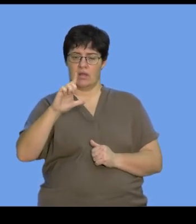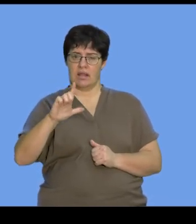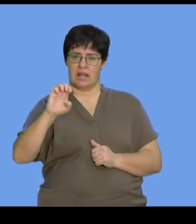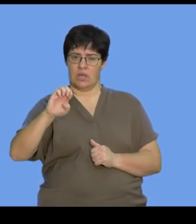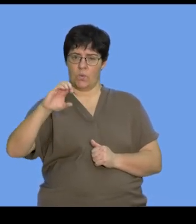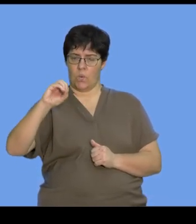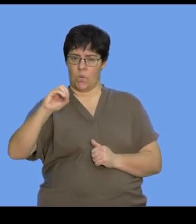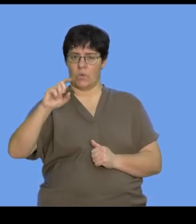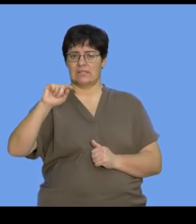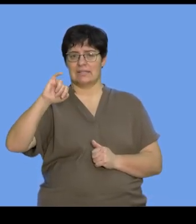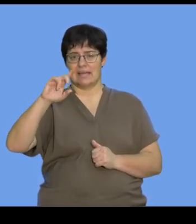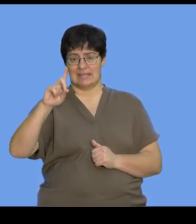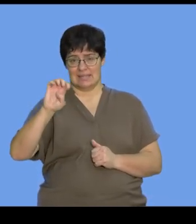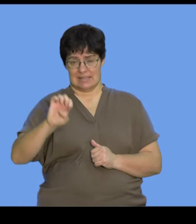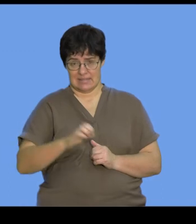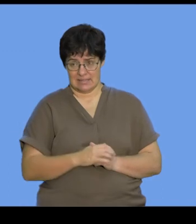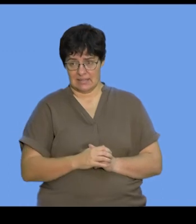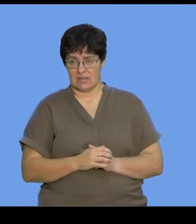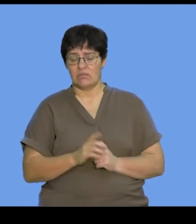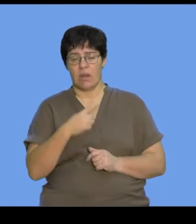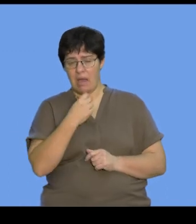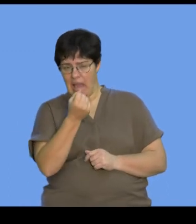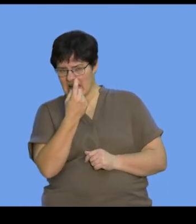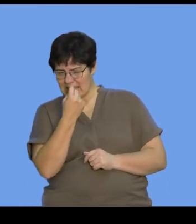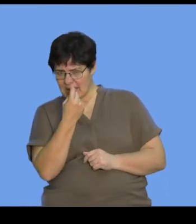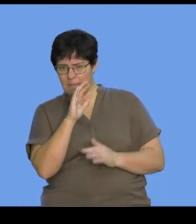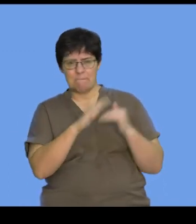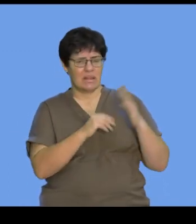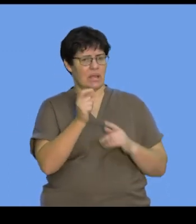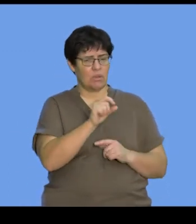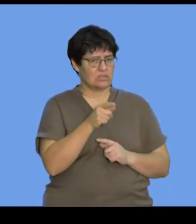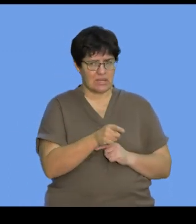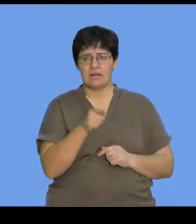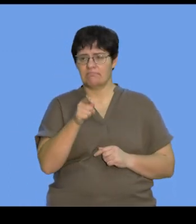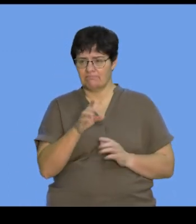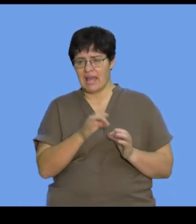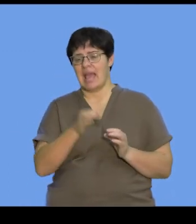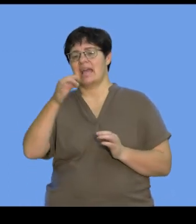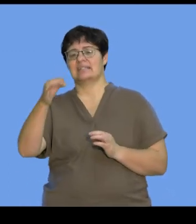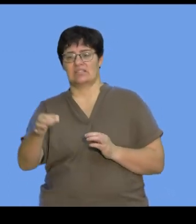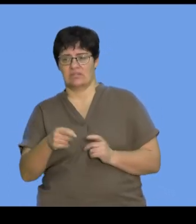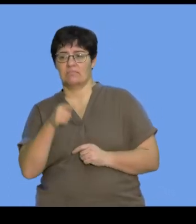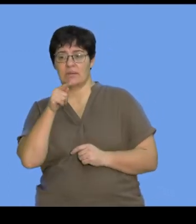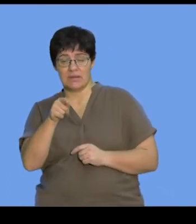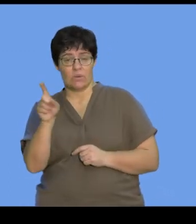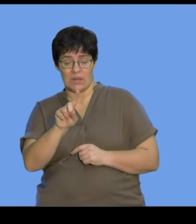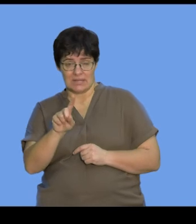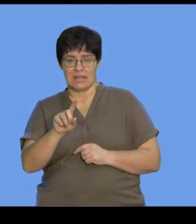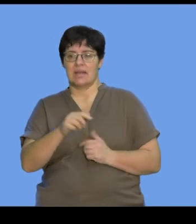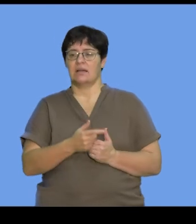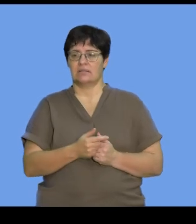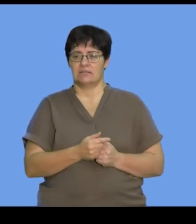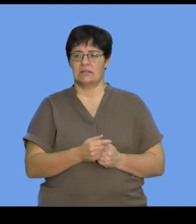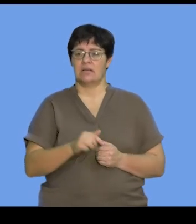into the next segments, it's important that we understand what are the building blocks of proteins as well. And so, this is an extension question. And this refers to